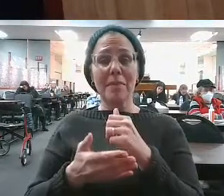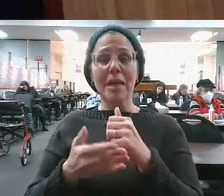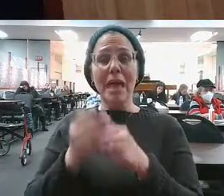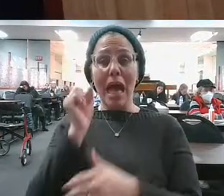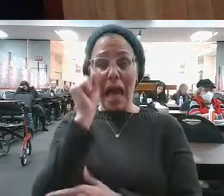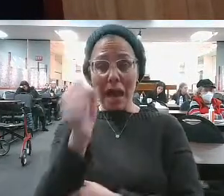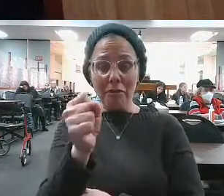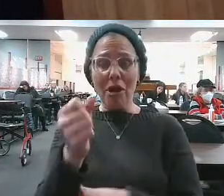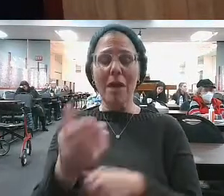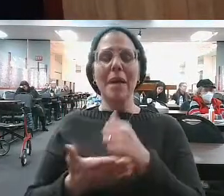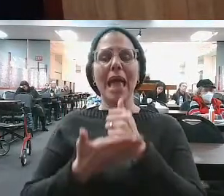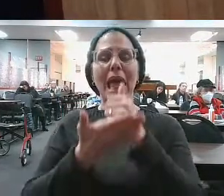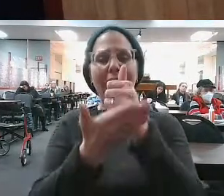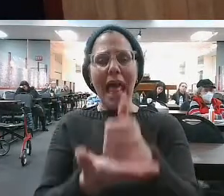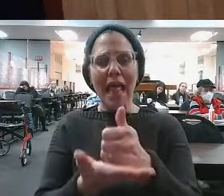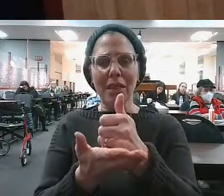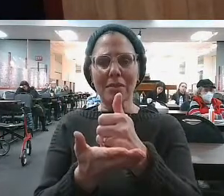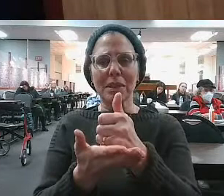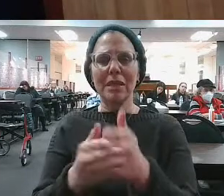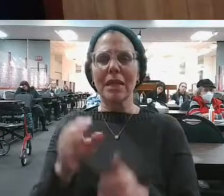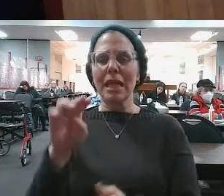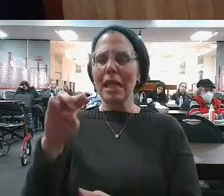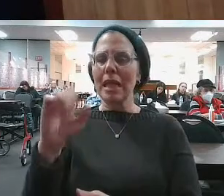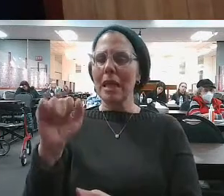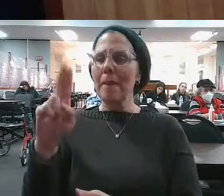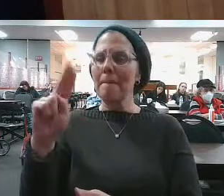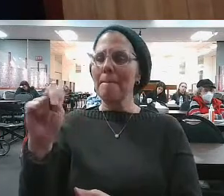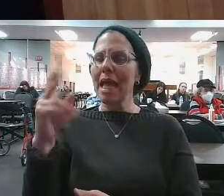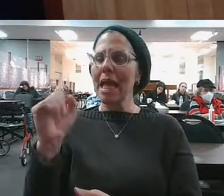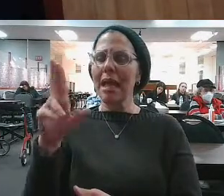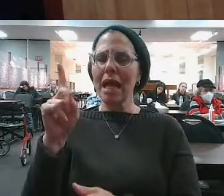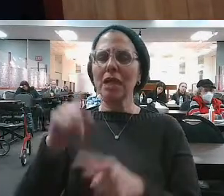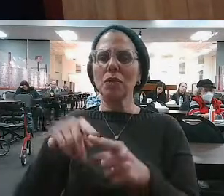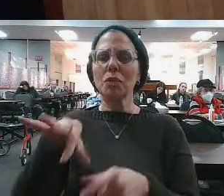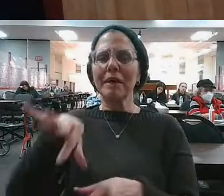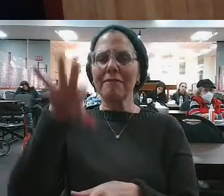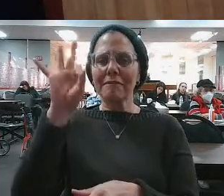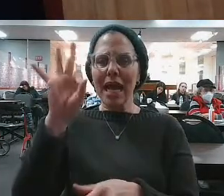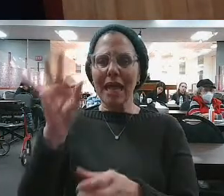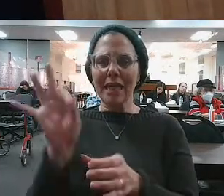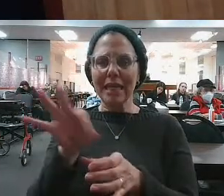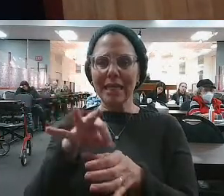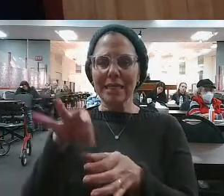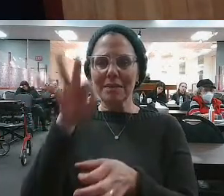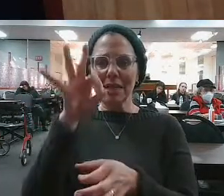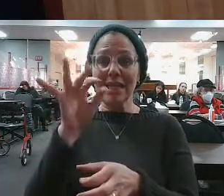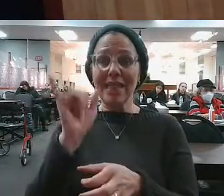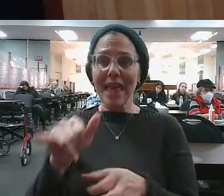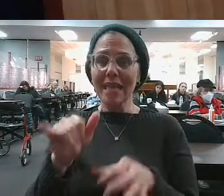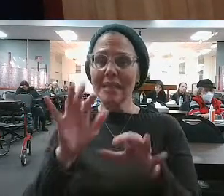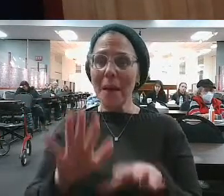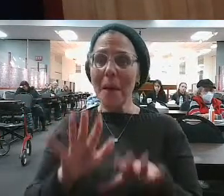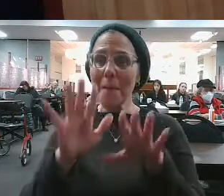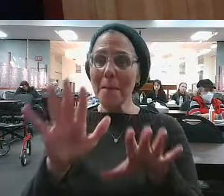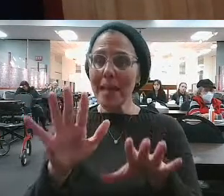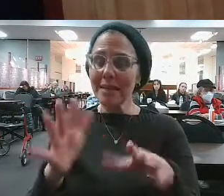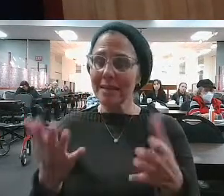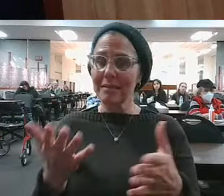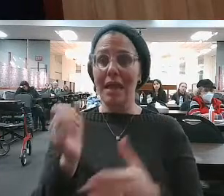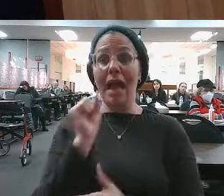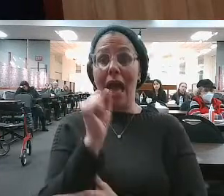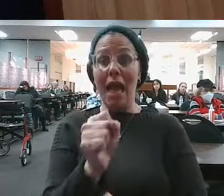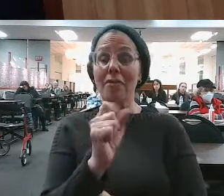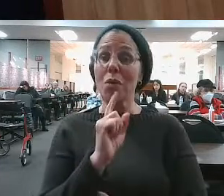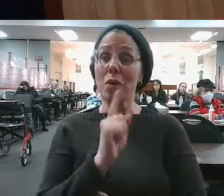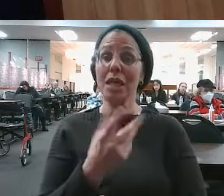enabled mankind, mankind, to find spirituality. Isn't that absolutely amazing? You know, we claim Avram